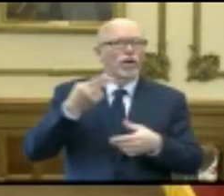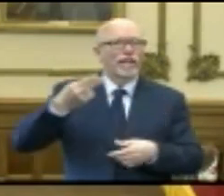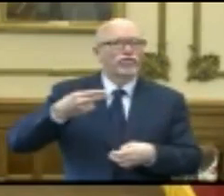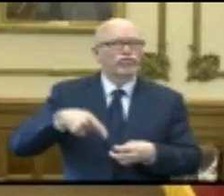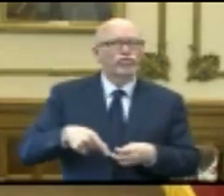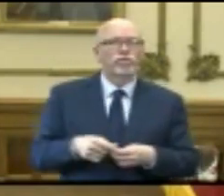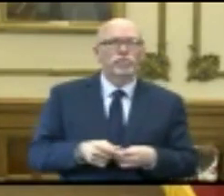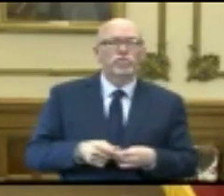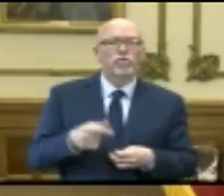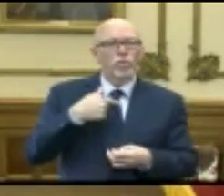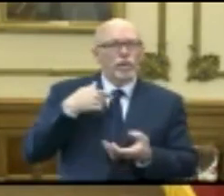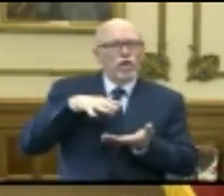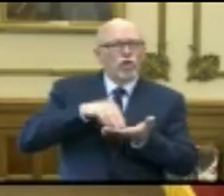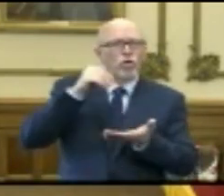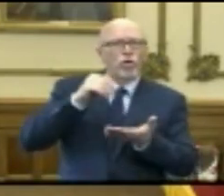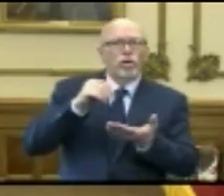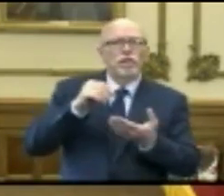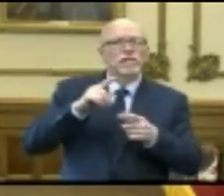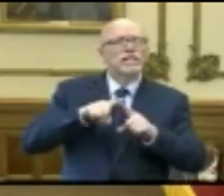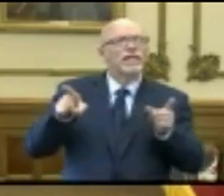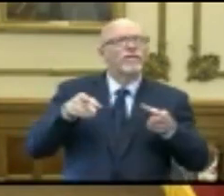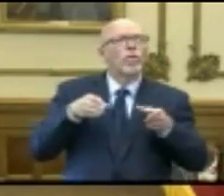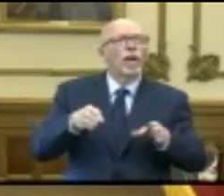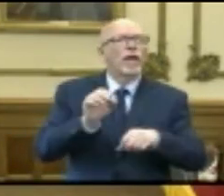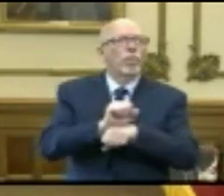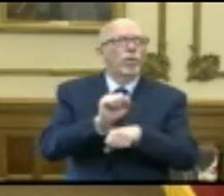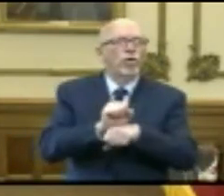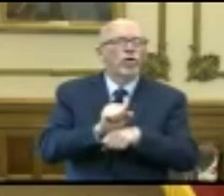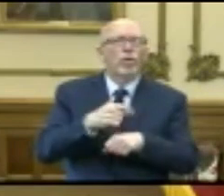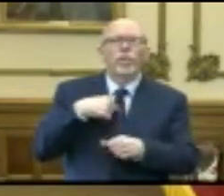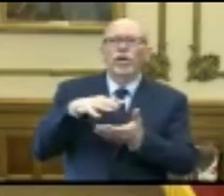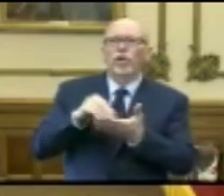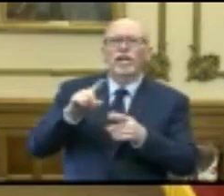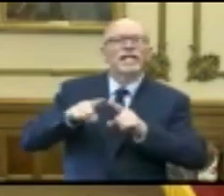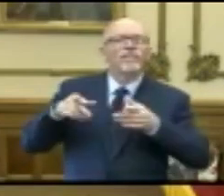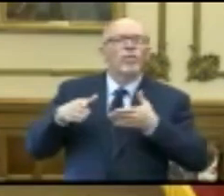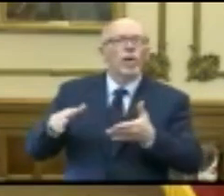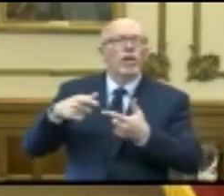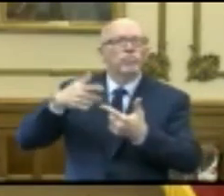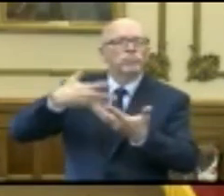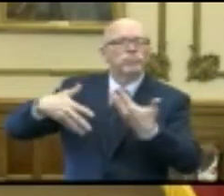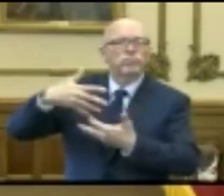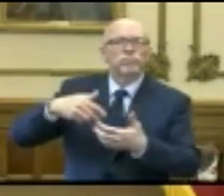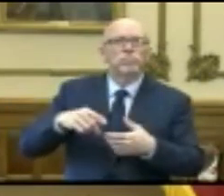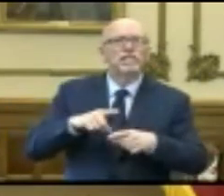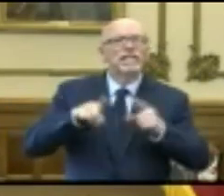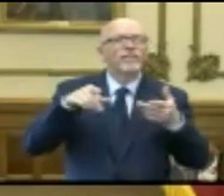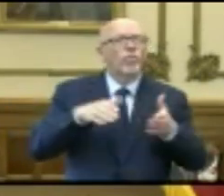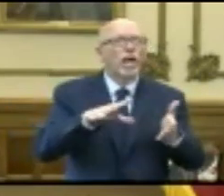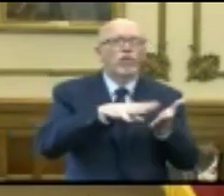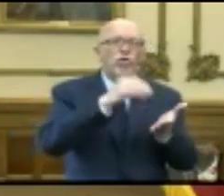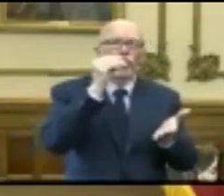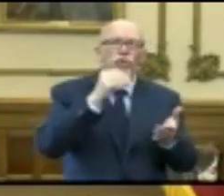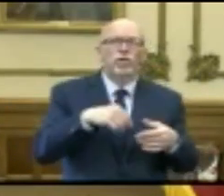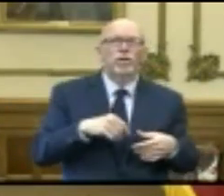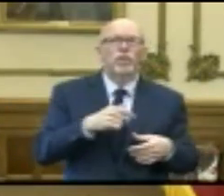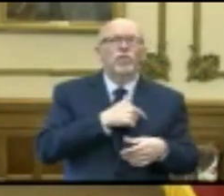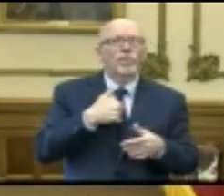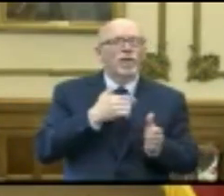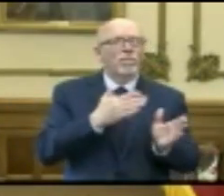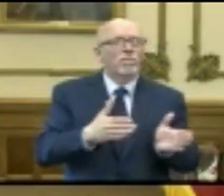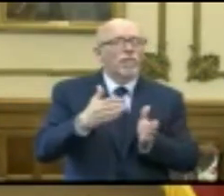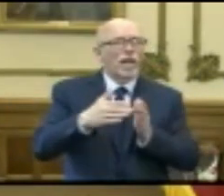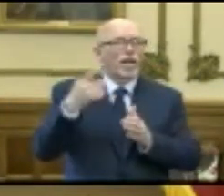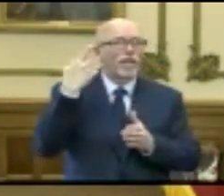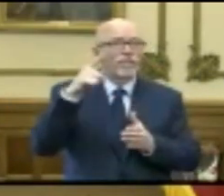about unique ways to work, unique ways to play, unique ways to learn and prepare ourselves for